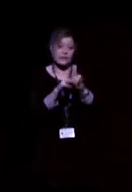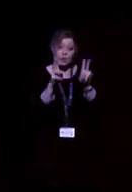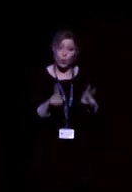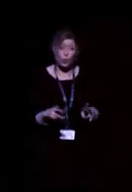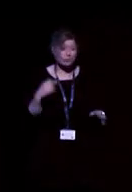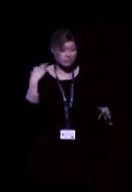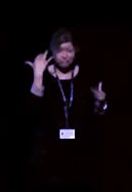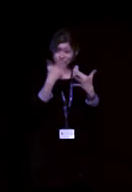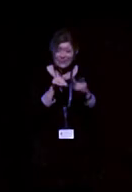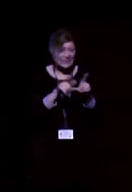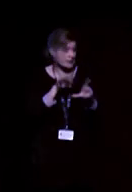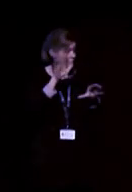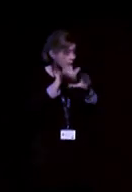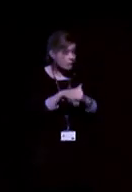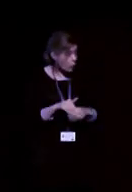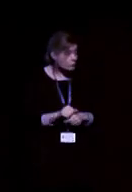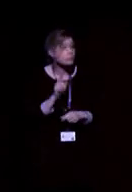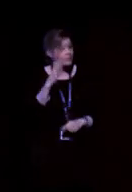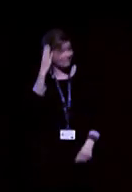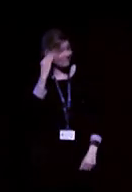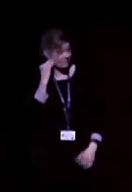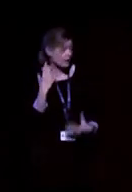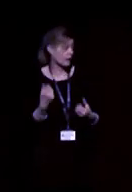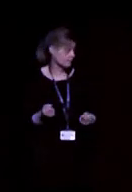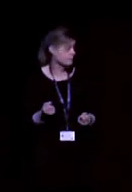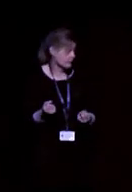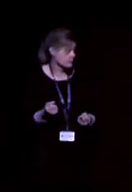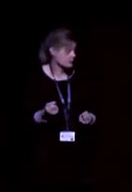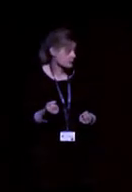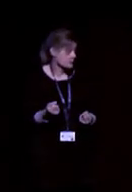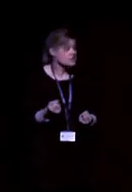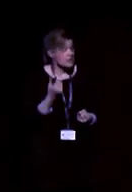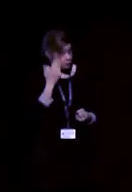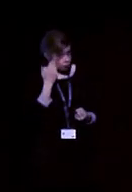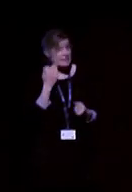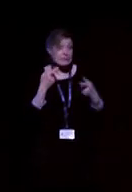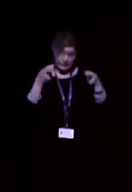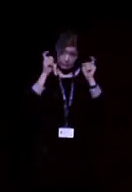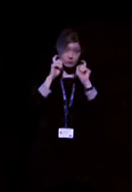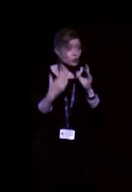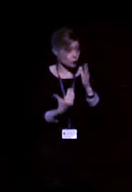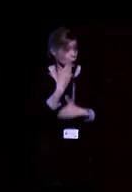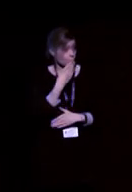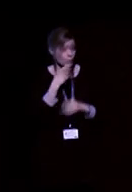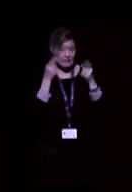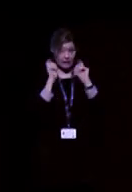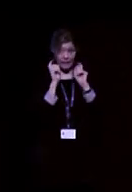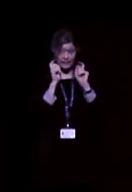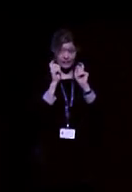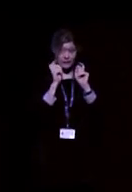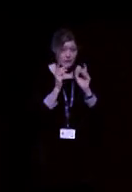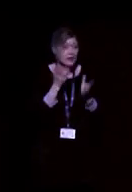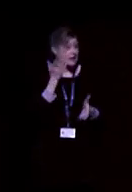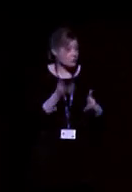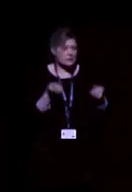this for many years, but he's got a hearing loss and he's just started wearing hearing aids. But whether he wears his hearing